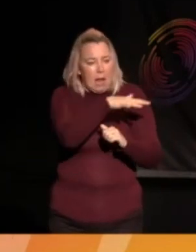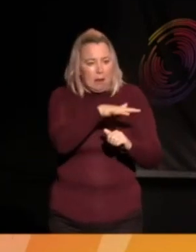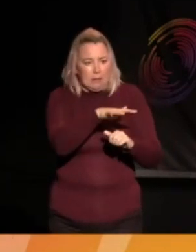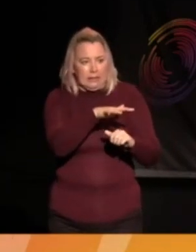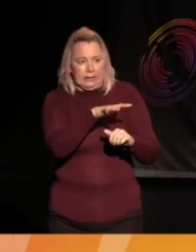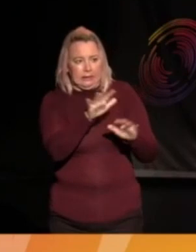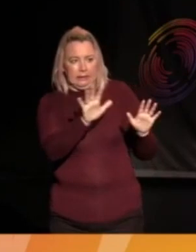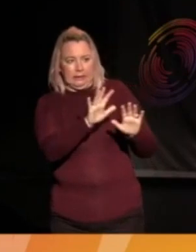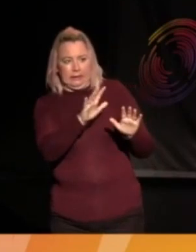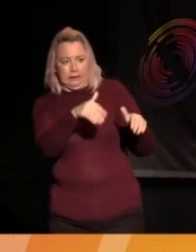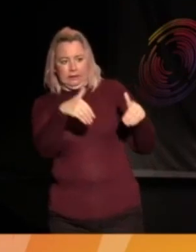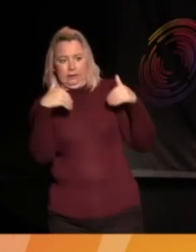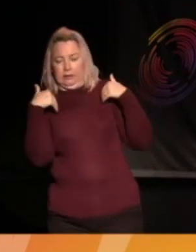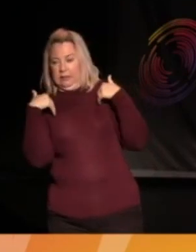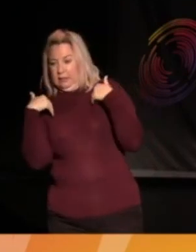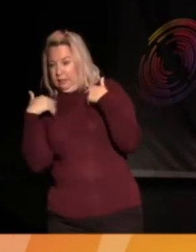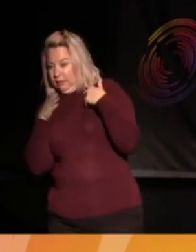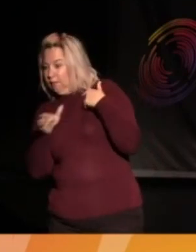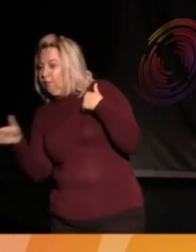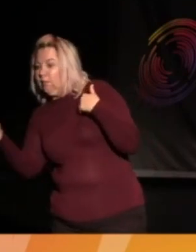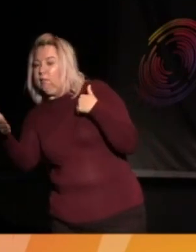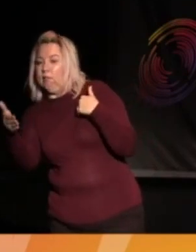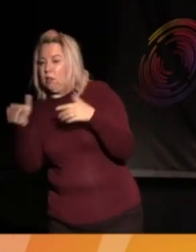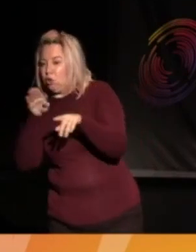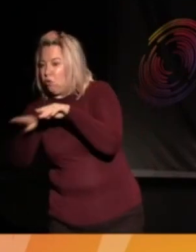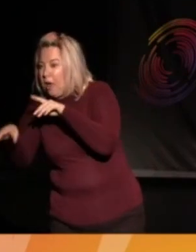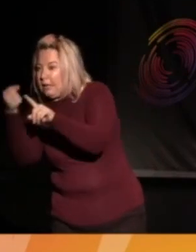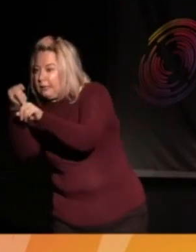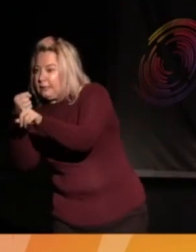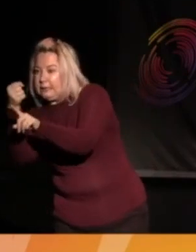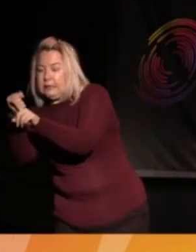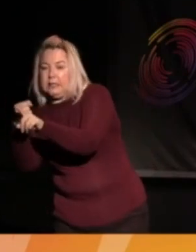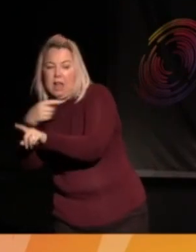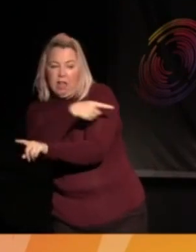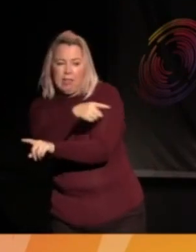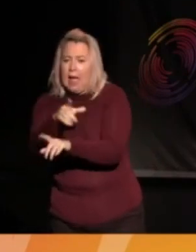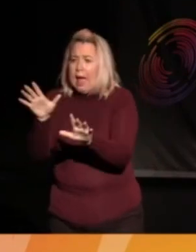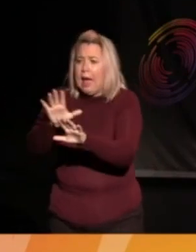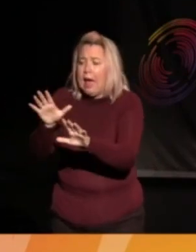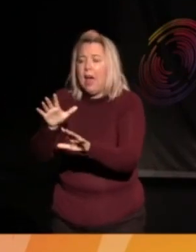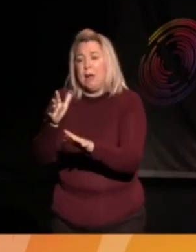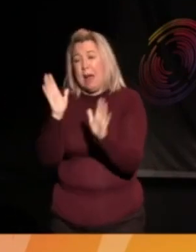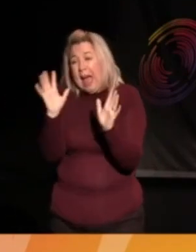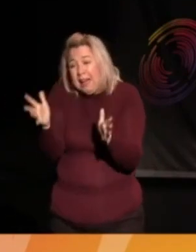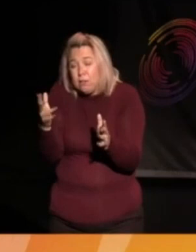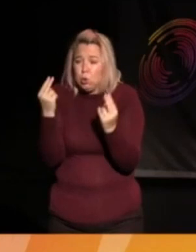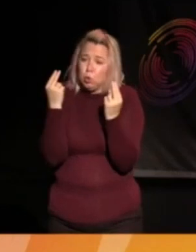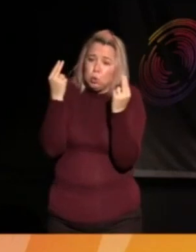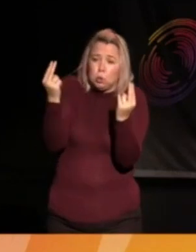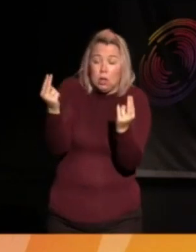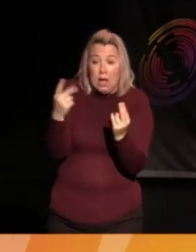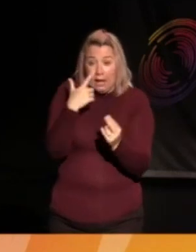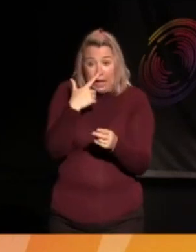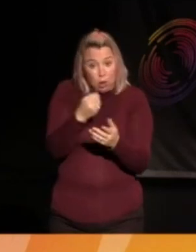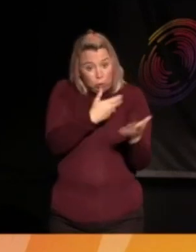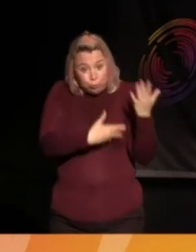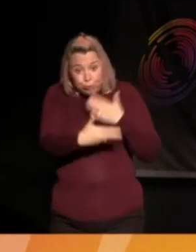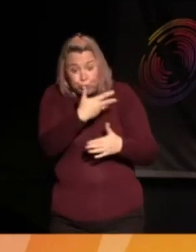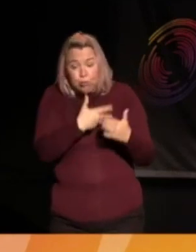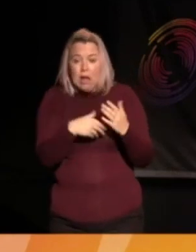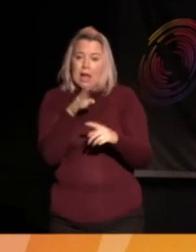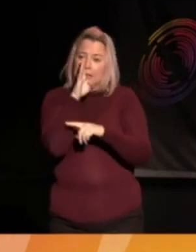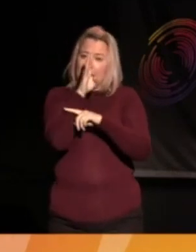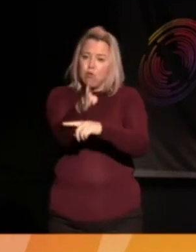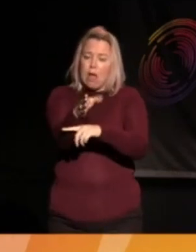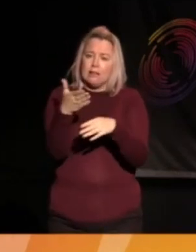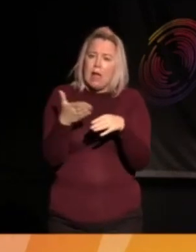know, community group to do something that people are going to find inconvenient. Can you talk to us about that idea of direct